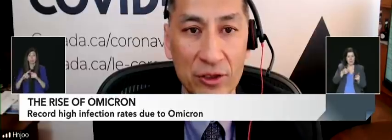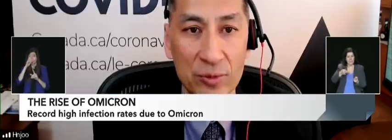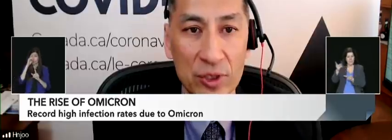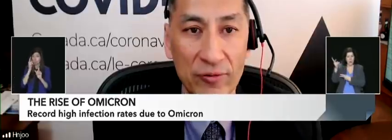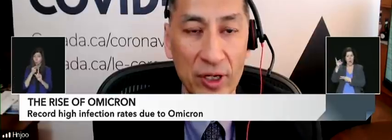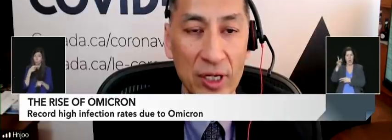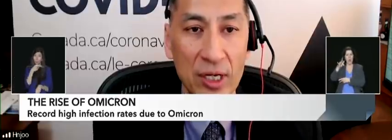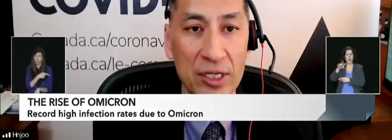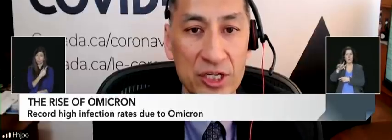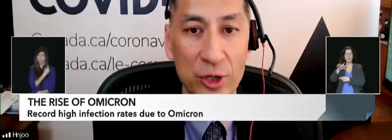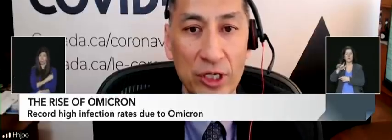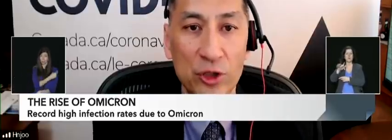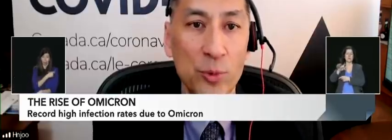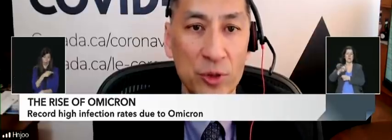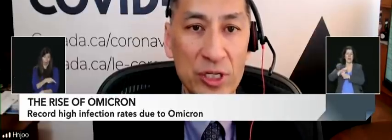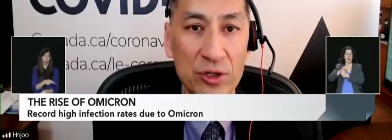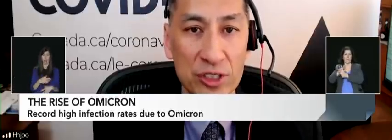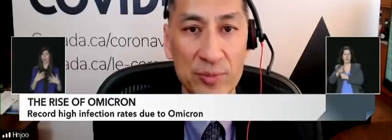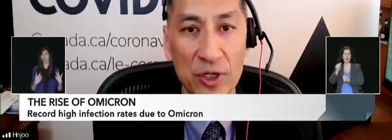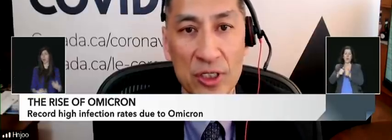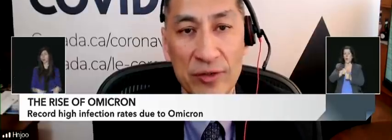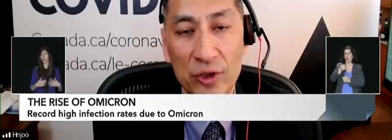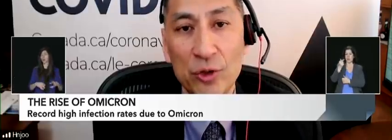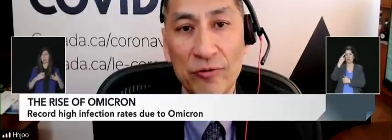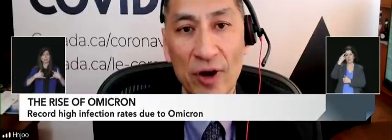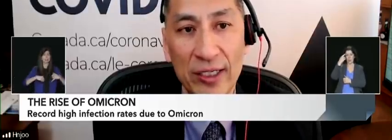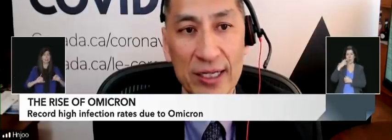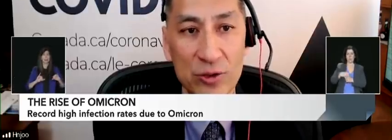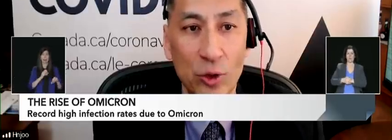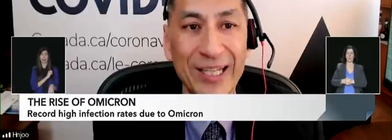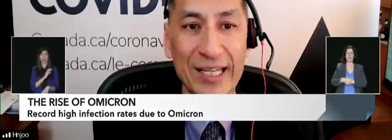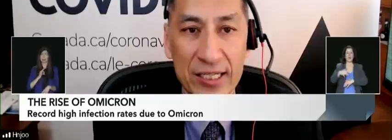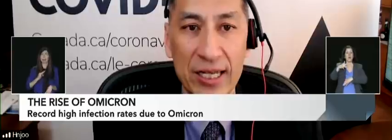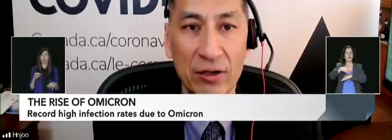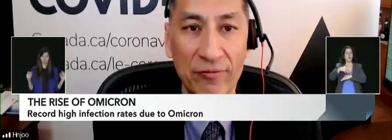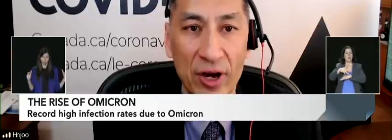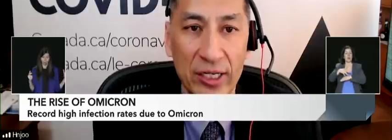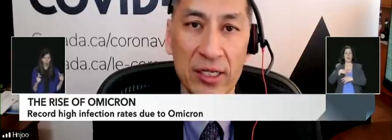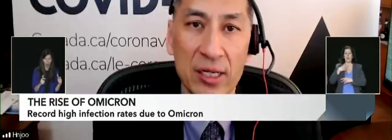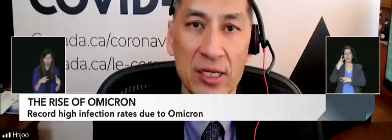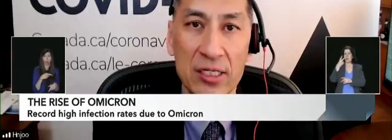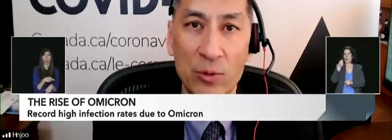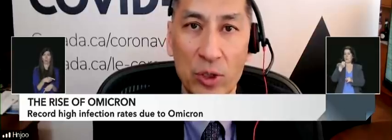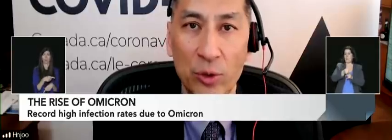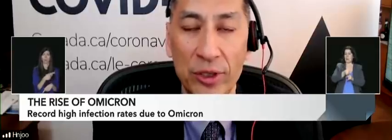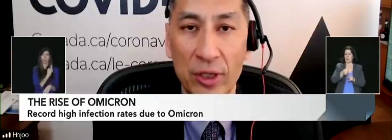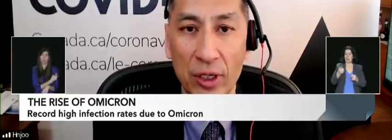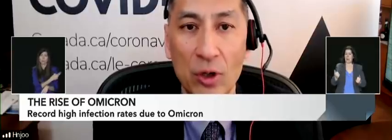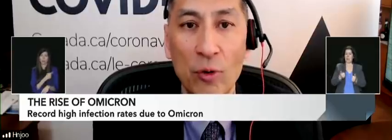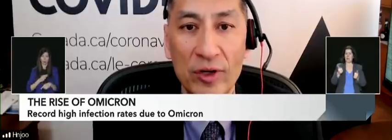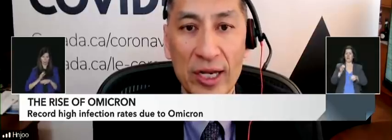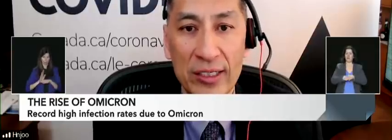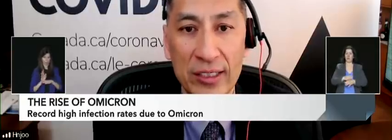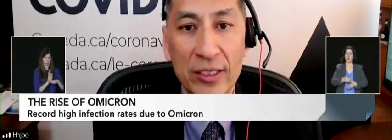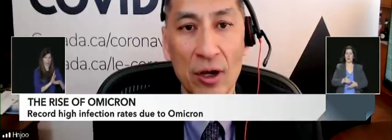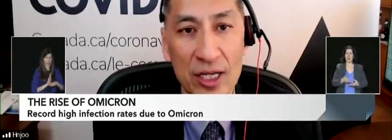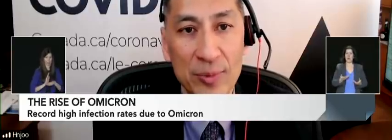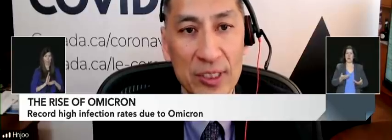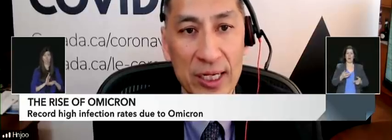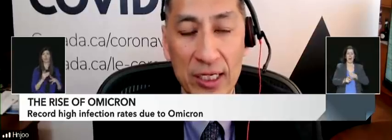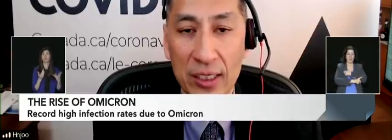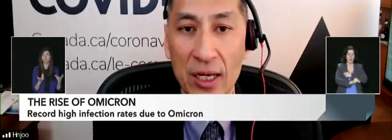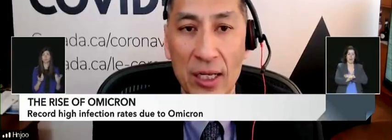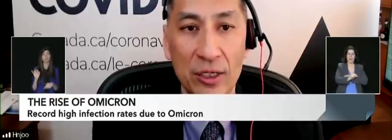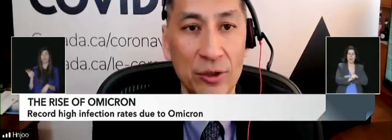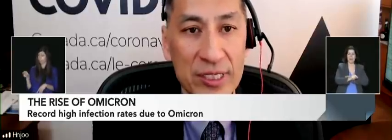tremendous impact in terms of the strain on human resources because if you do find it as an incidental finding, someone with COVID-19